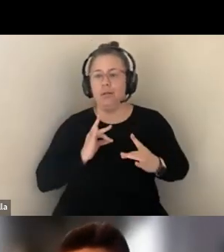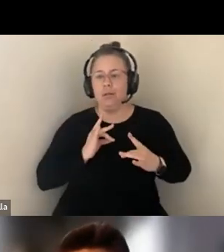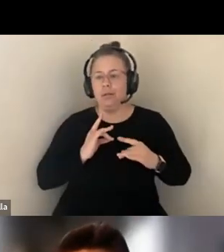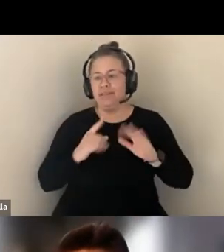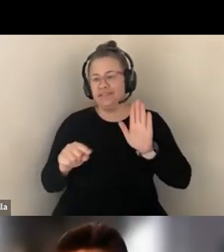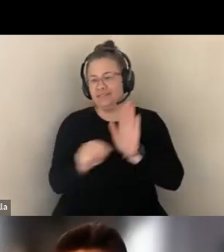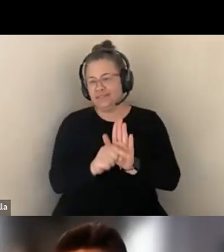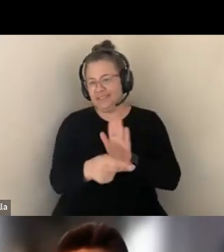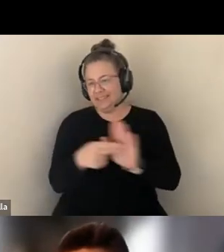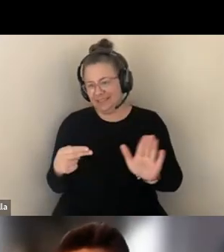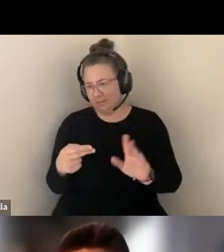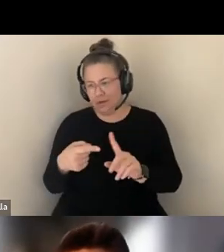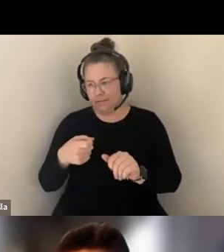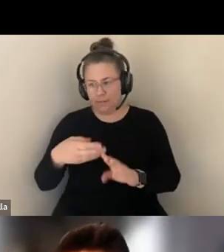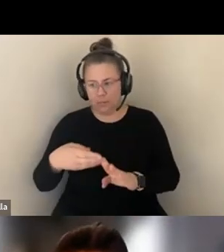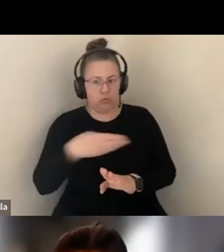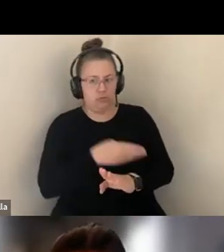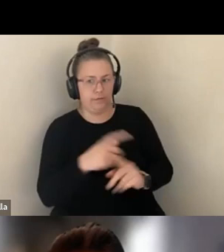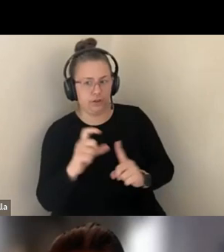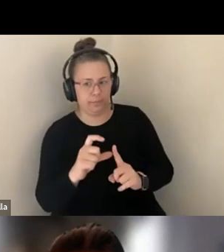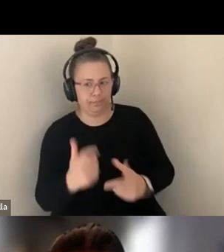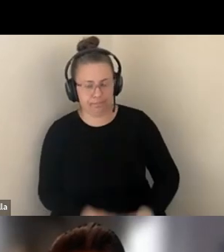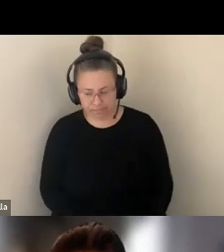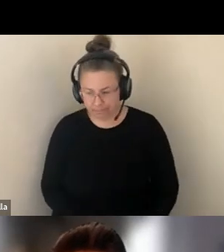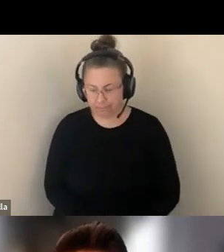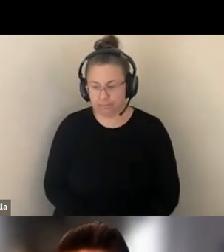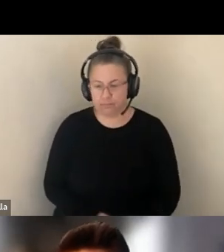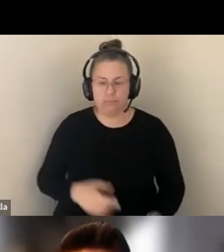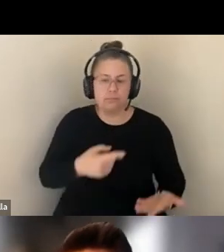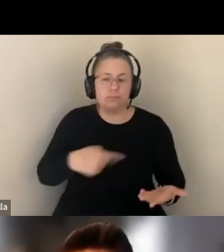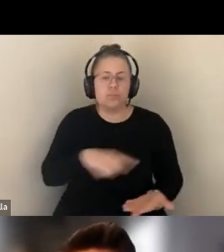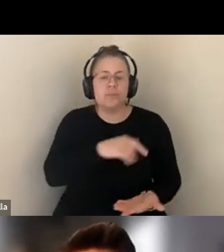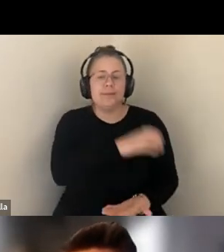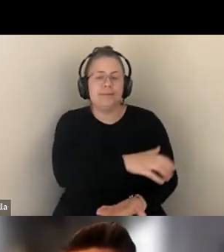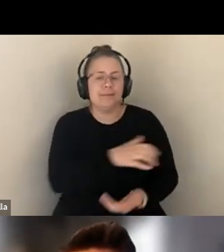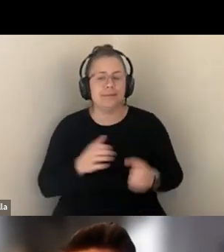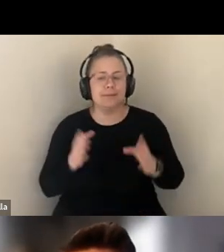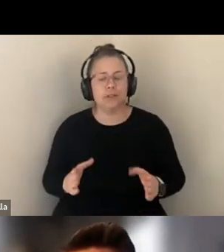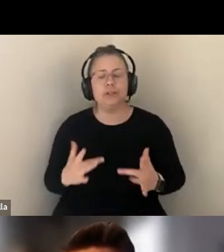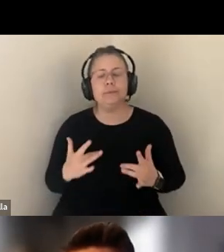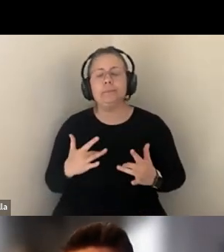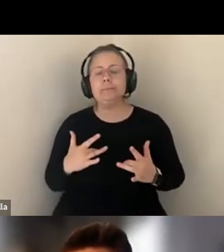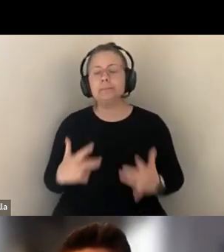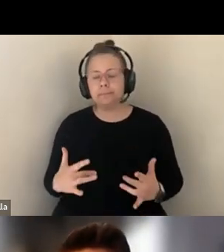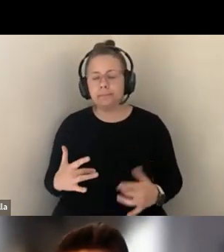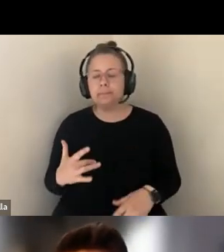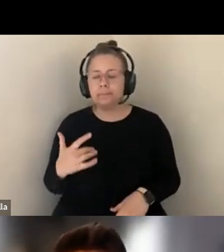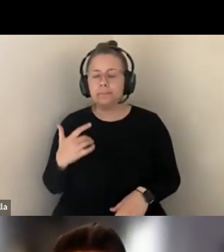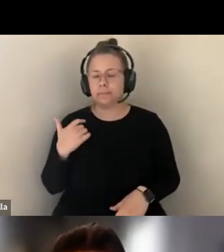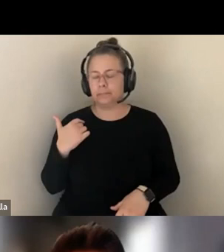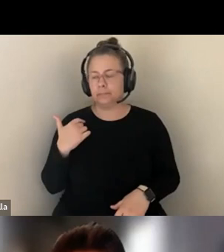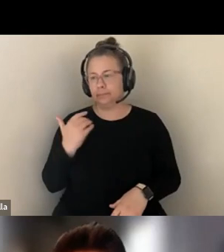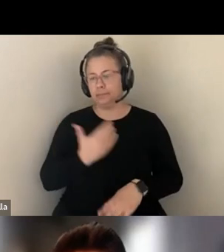PROCESS. AND AS CLINICIANS, I THINK WE GENERALLY WORK TO GET A SENSE OF HOW OUR